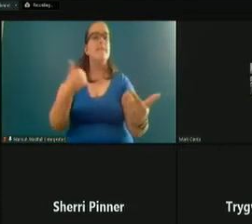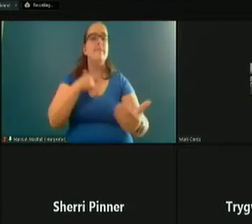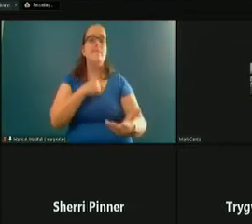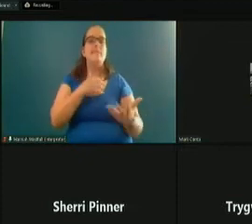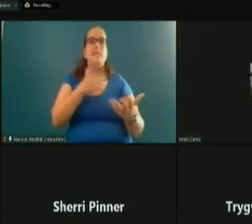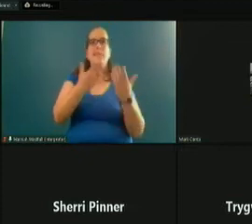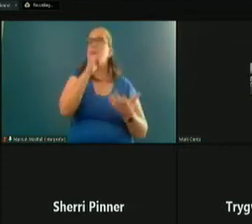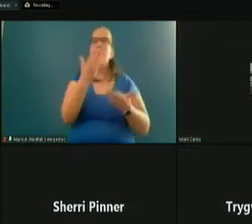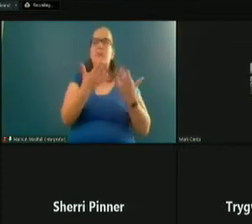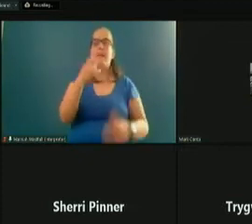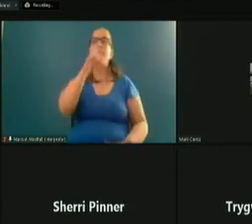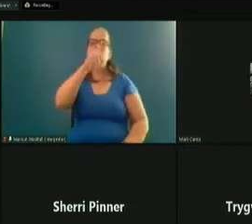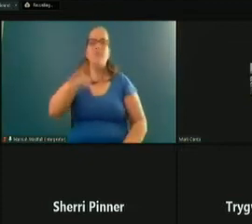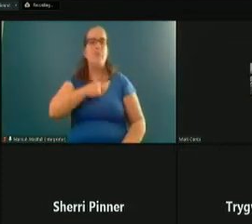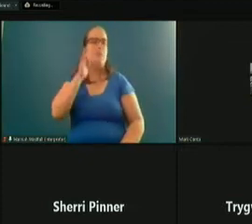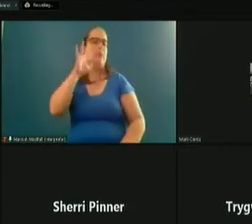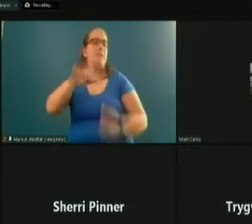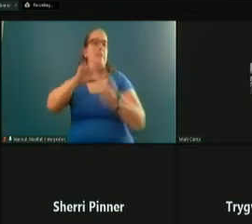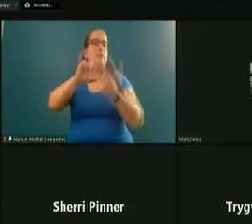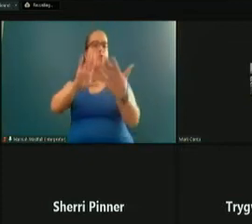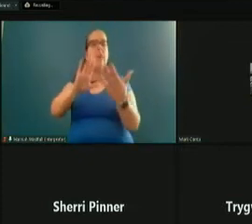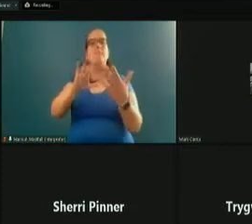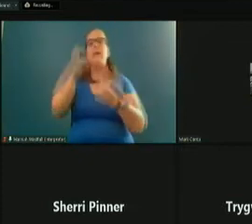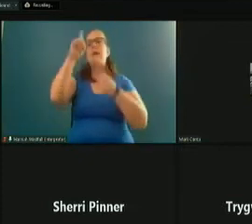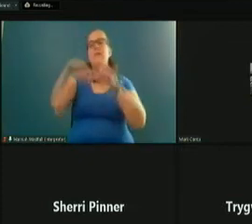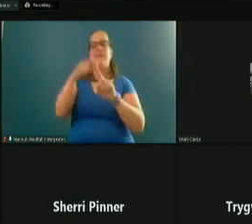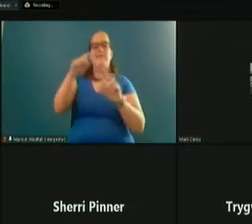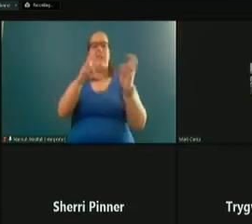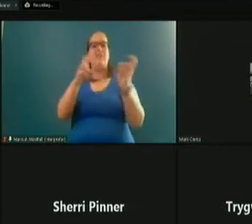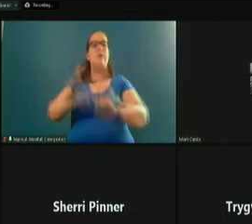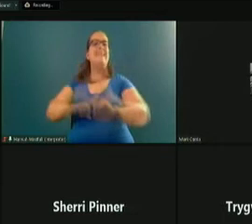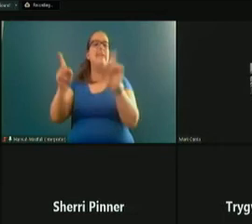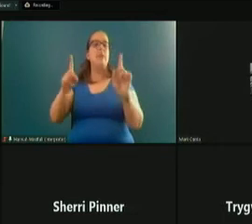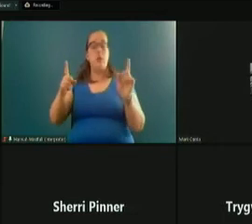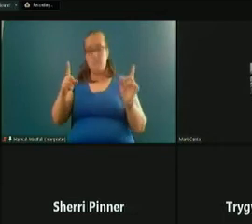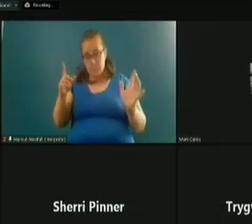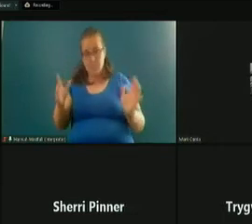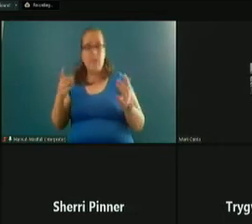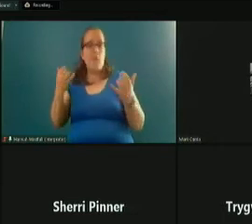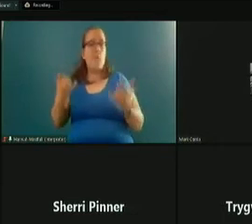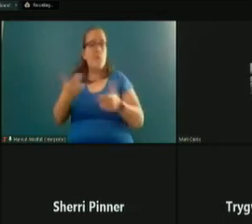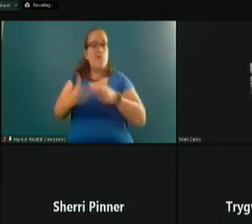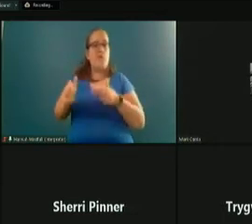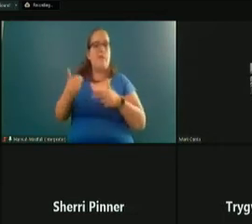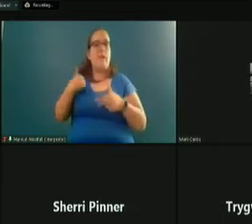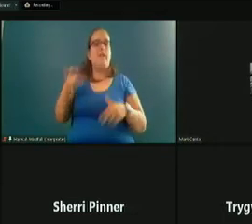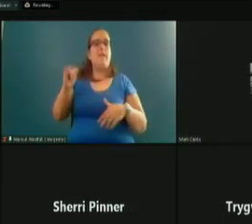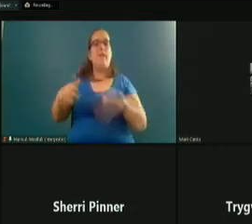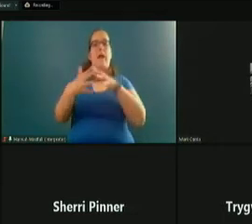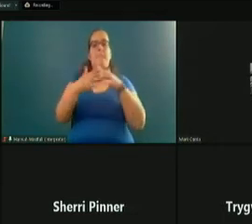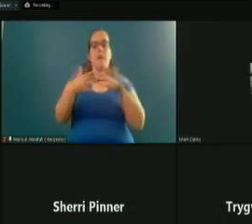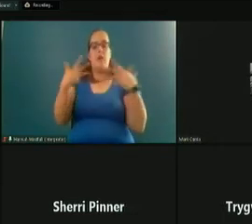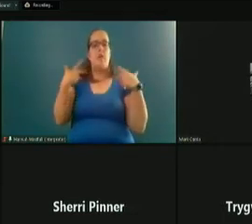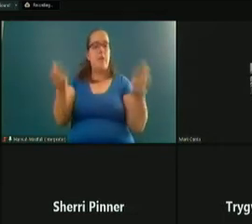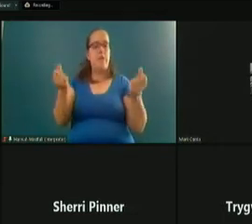sure we're going to need to address and think about some of these issues differently. Certainly in the short term, there's the American Recovery Plan, the